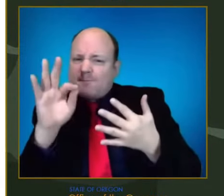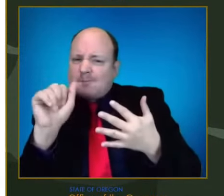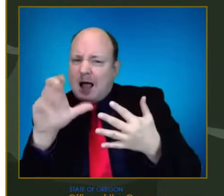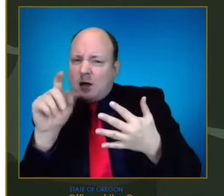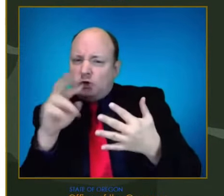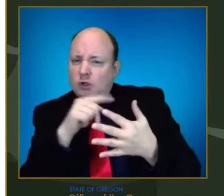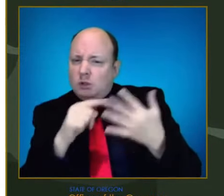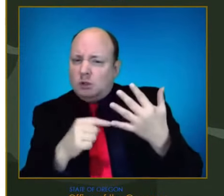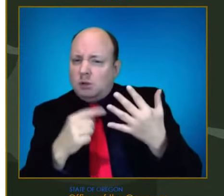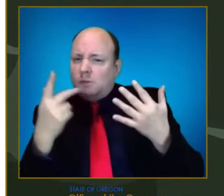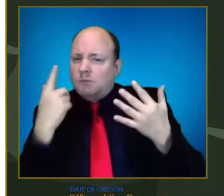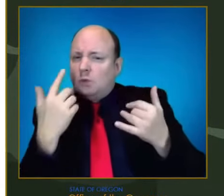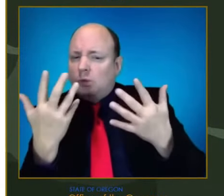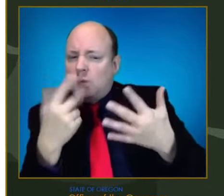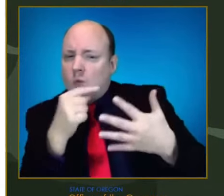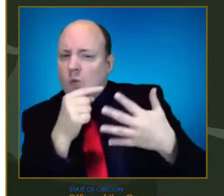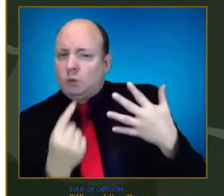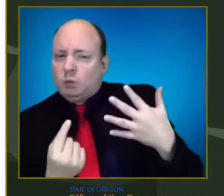One more slide.